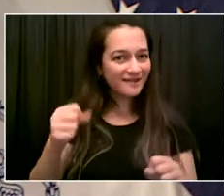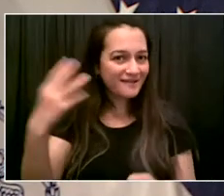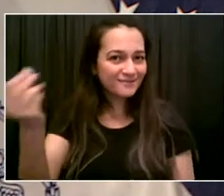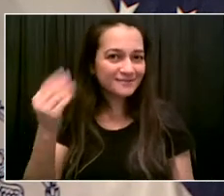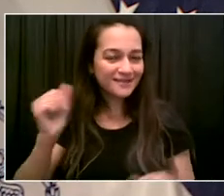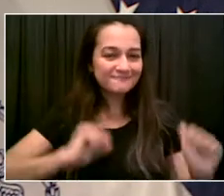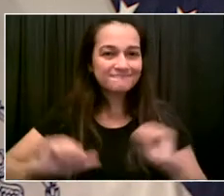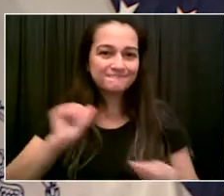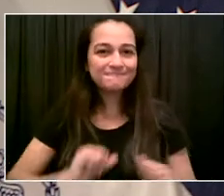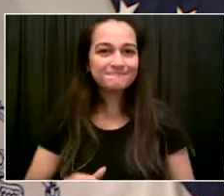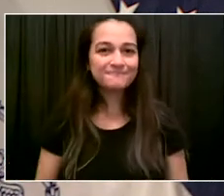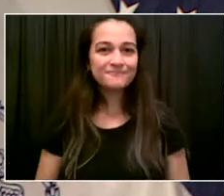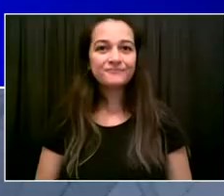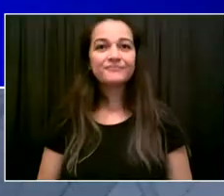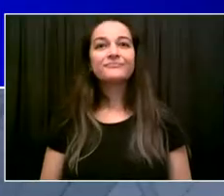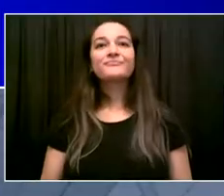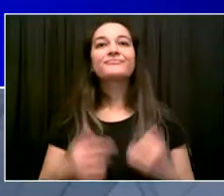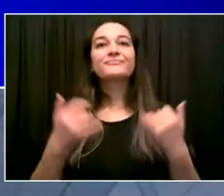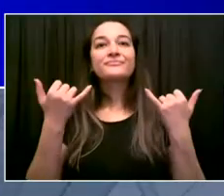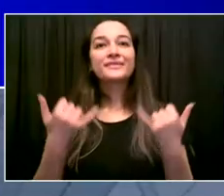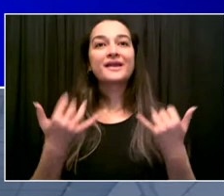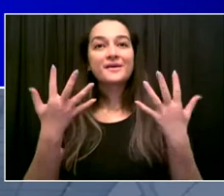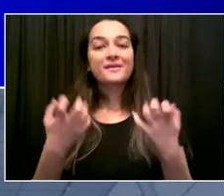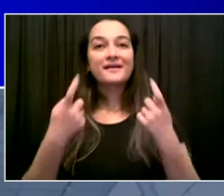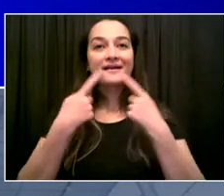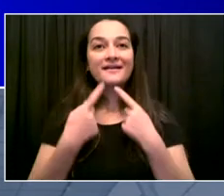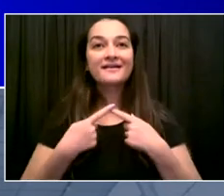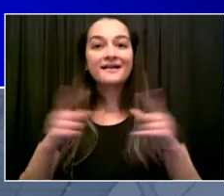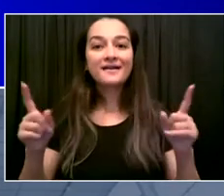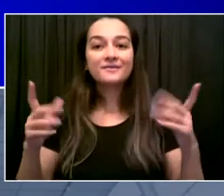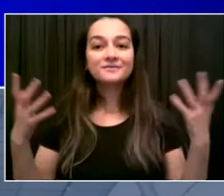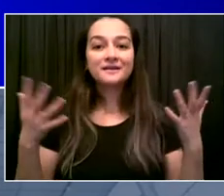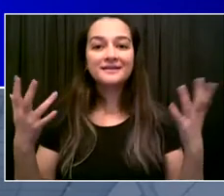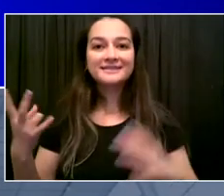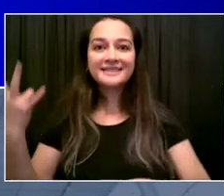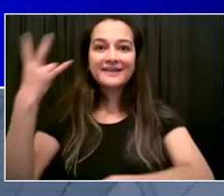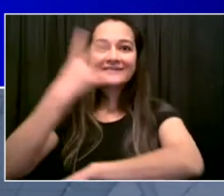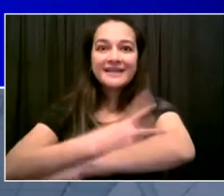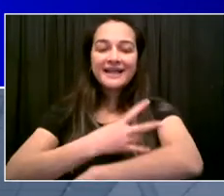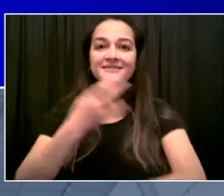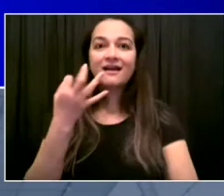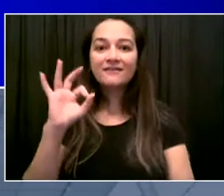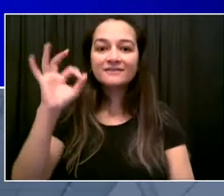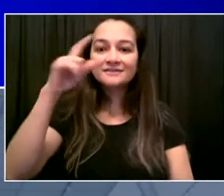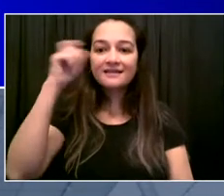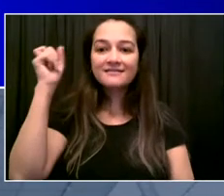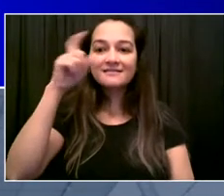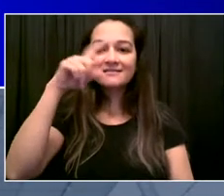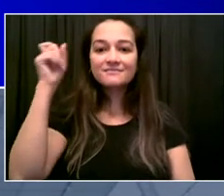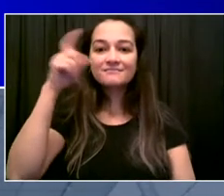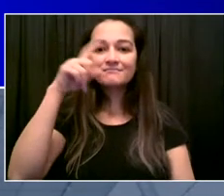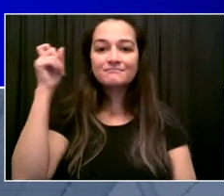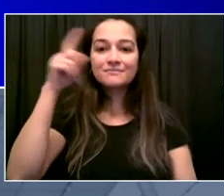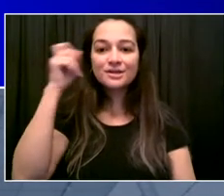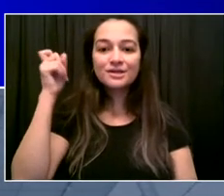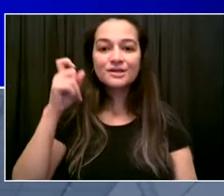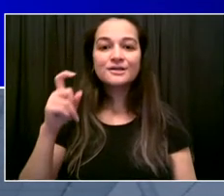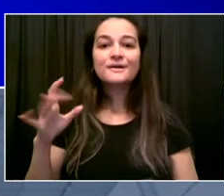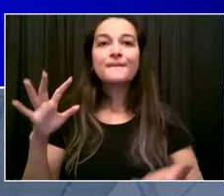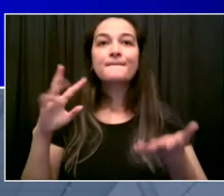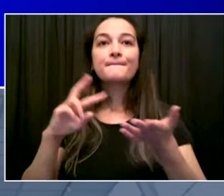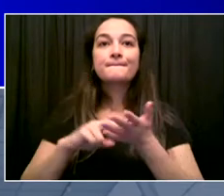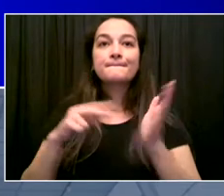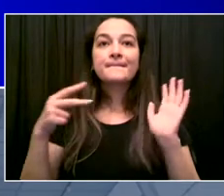called Seven Days of Summer. Seven Days of Summer. It's a week of events all over the five boroughs hosted by the